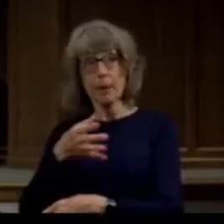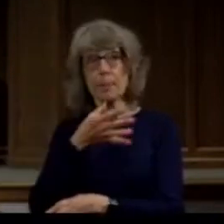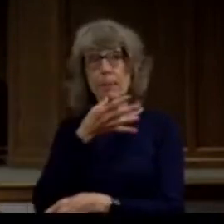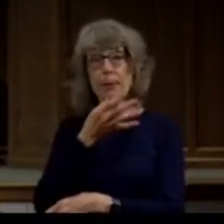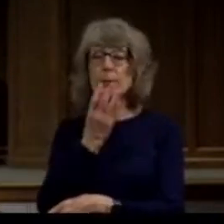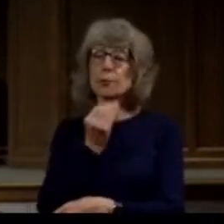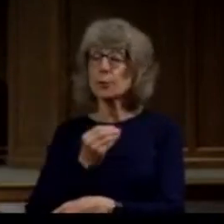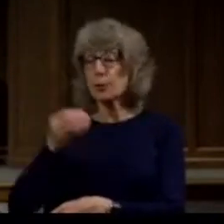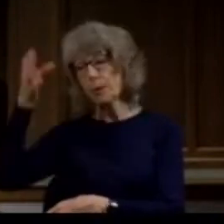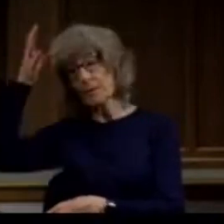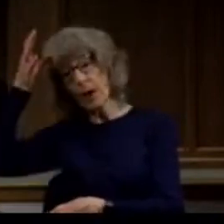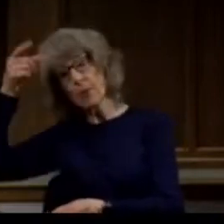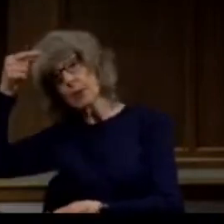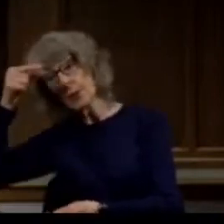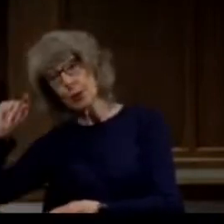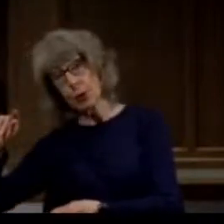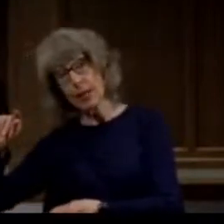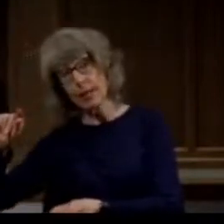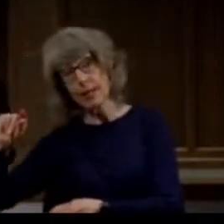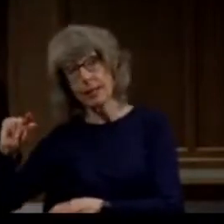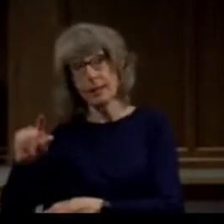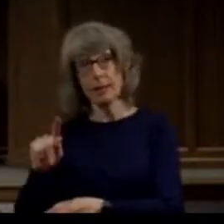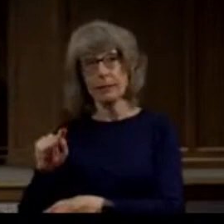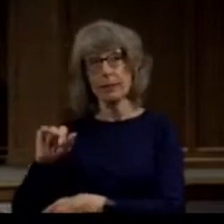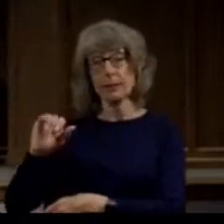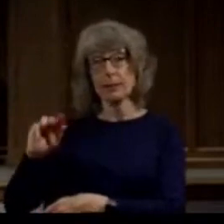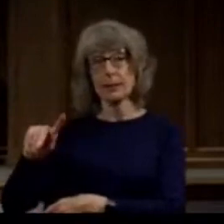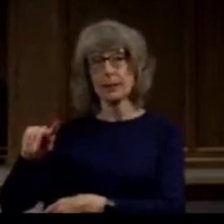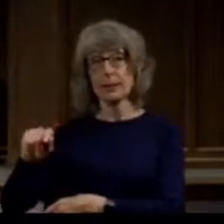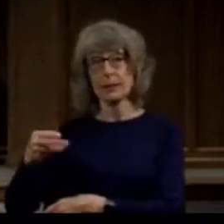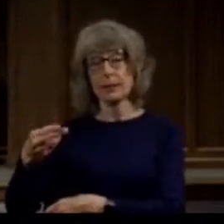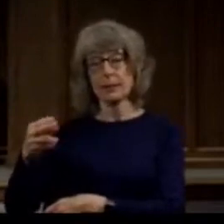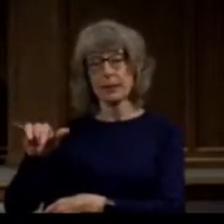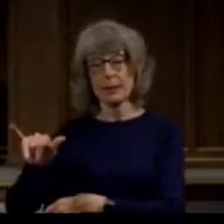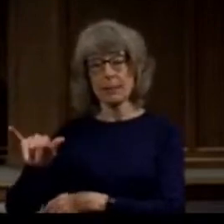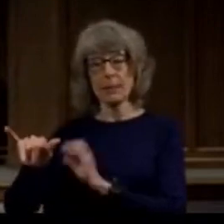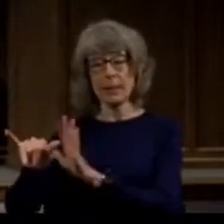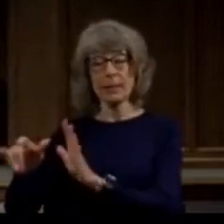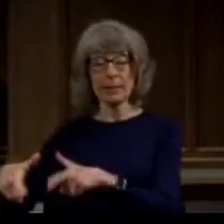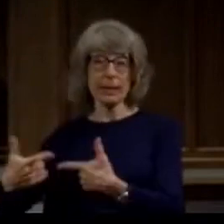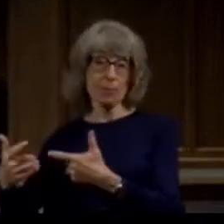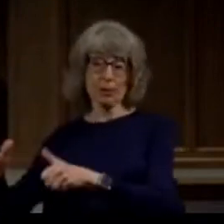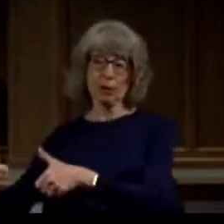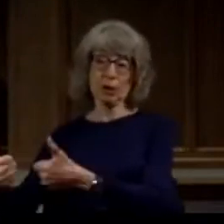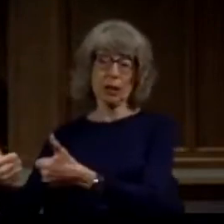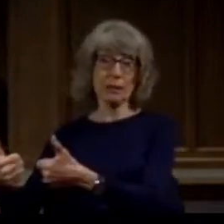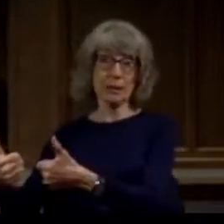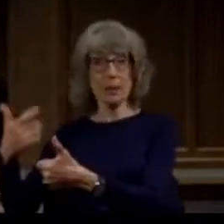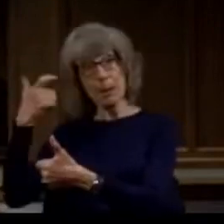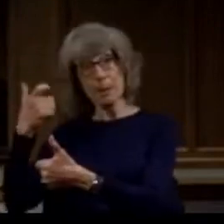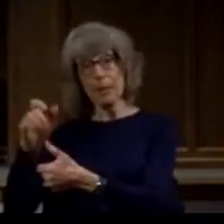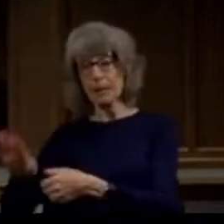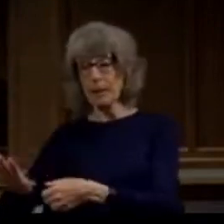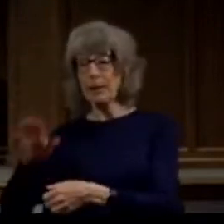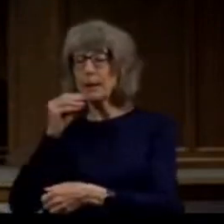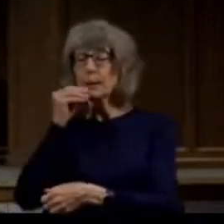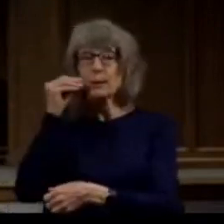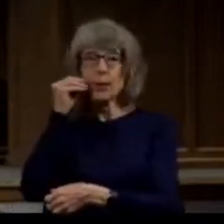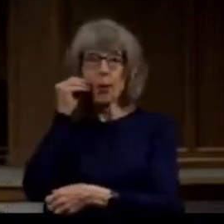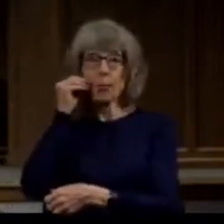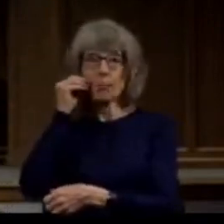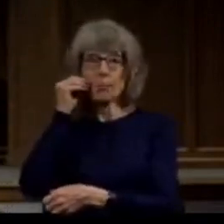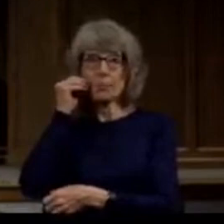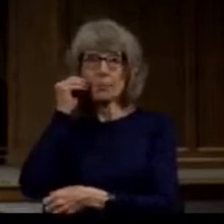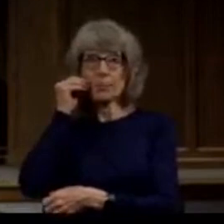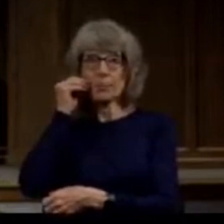This would have made Timothy's life very challenging because Timothy lived in a home that was really